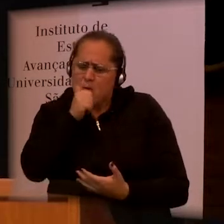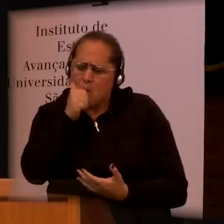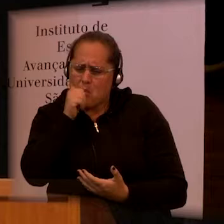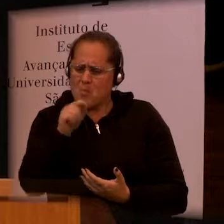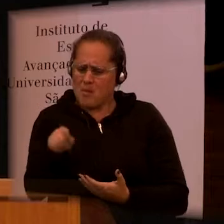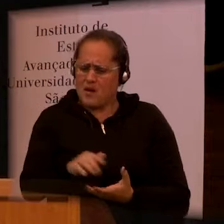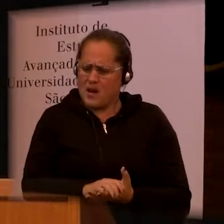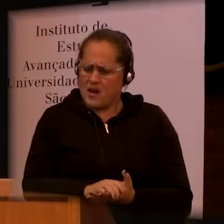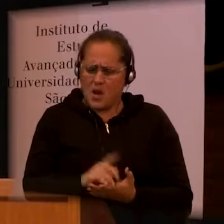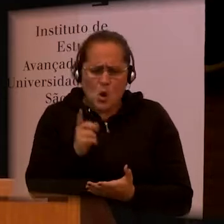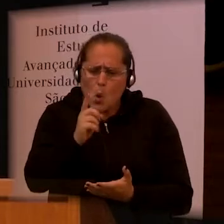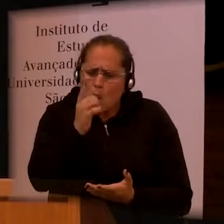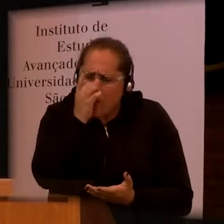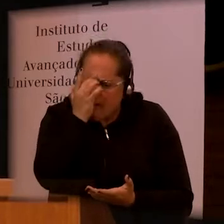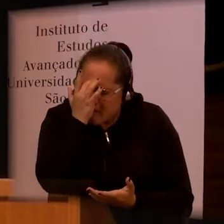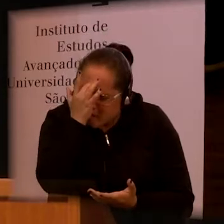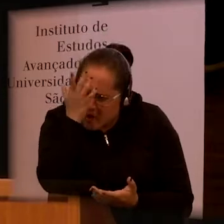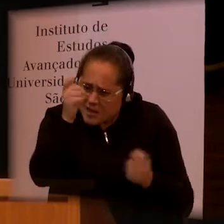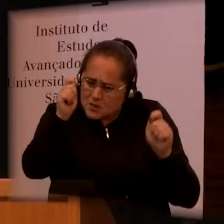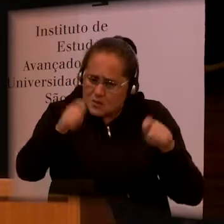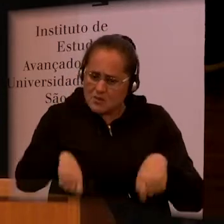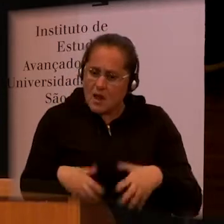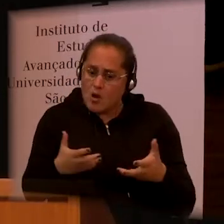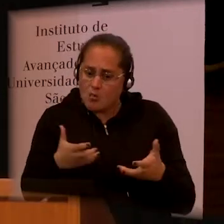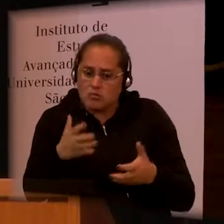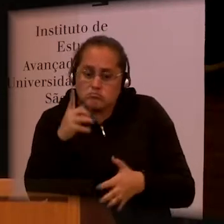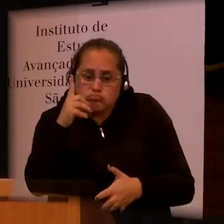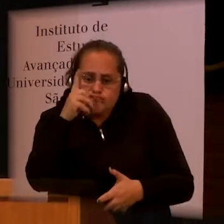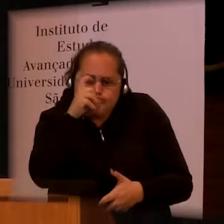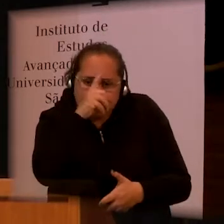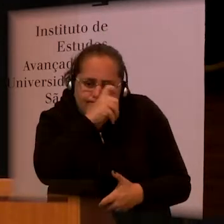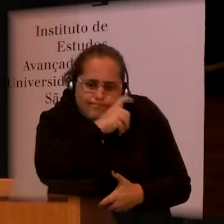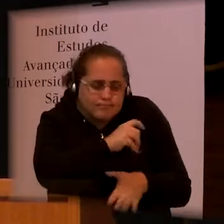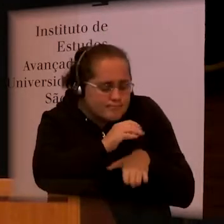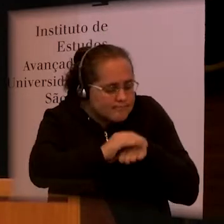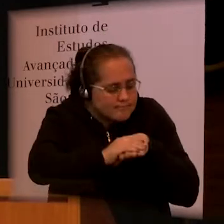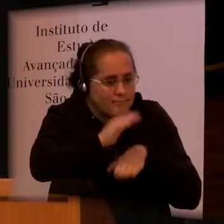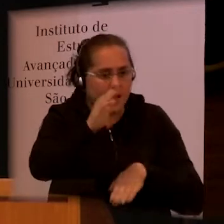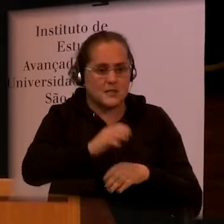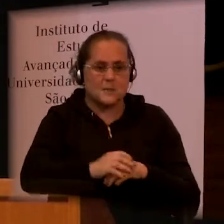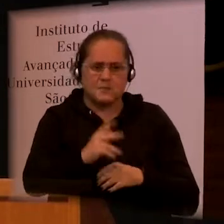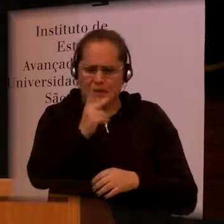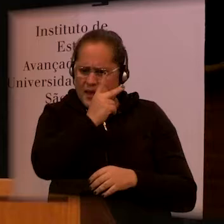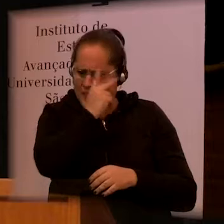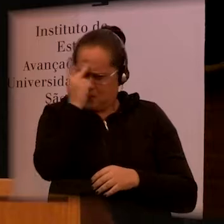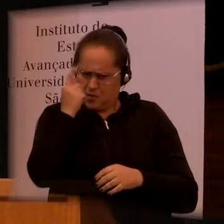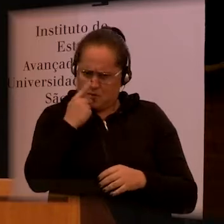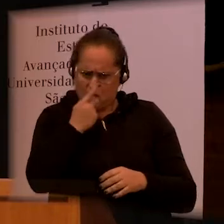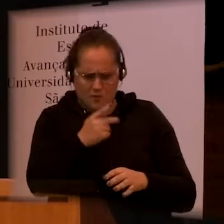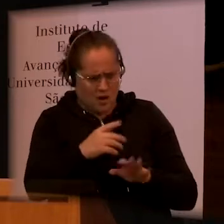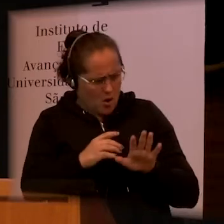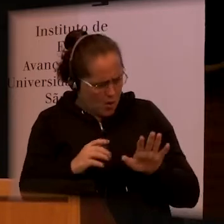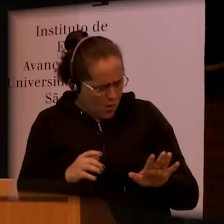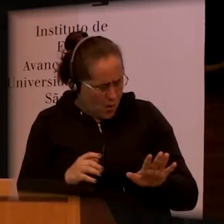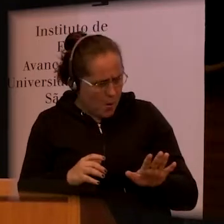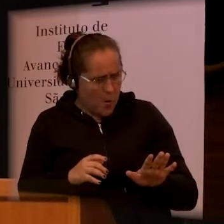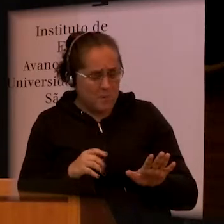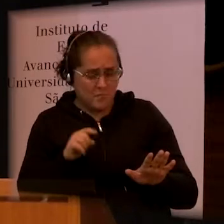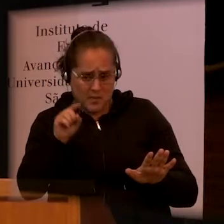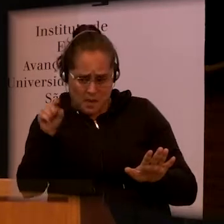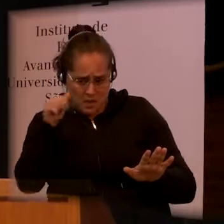things. And he said the healthcare worker said to him, if these women have six toes, they will not be able to get married.